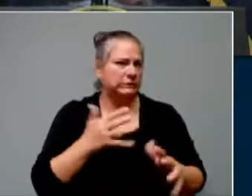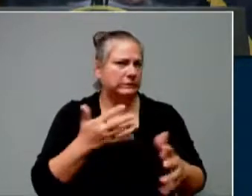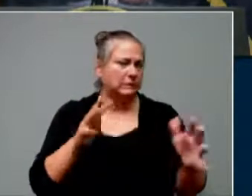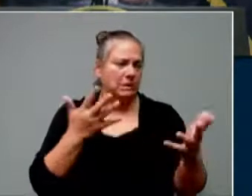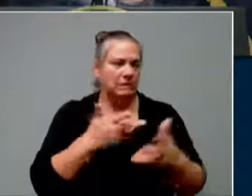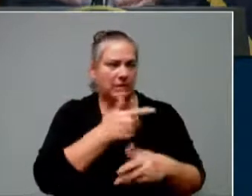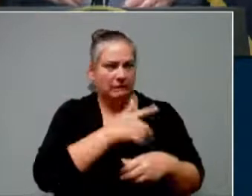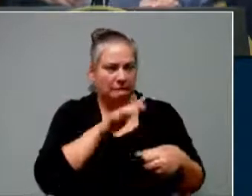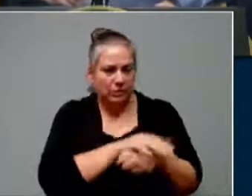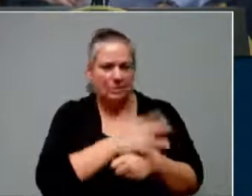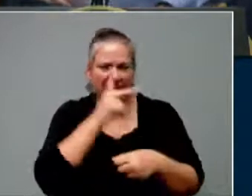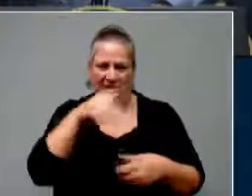systems are probably still in pretty good shape.